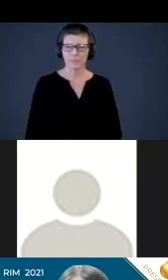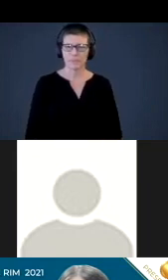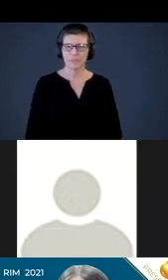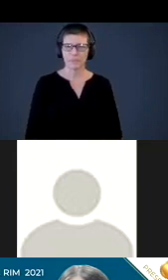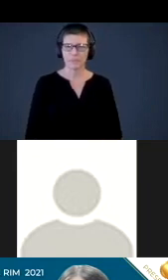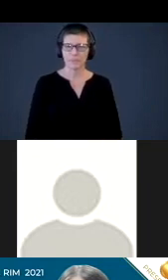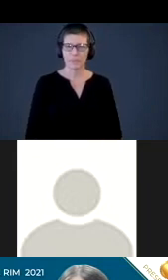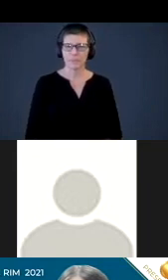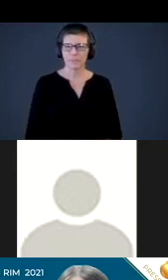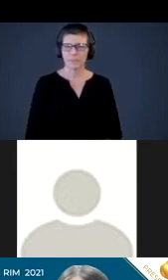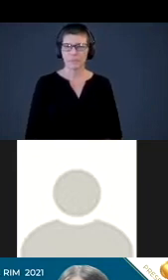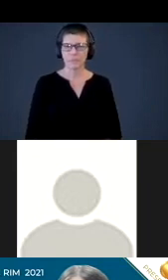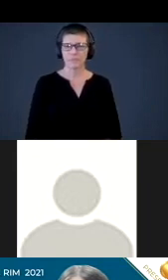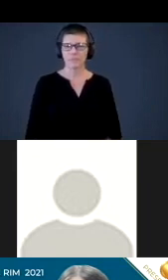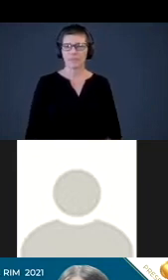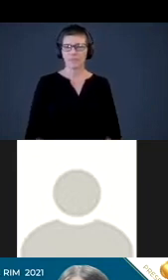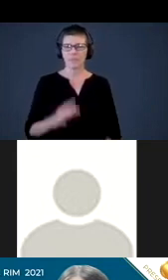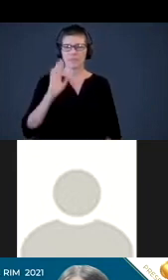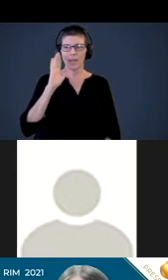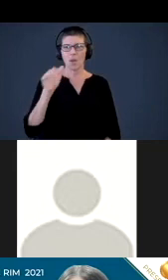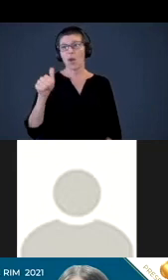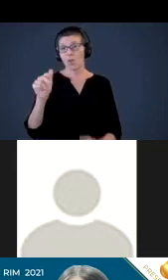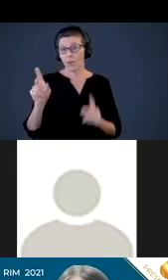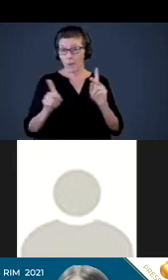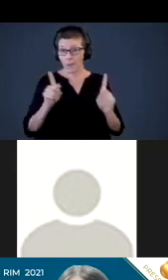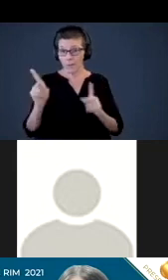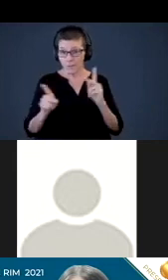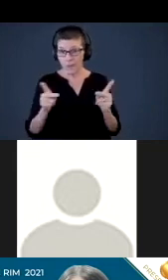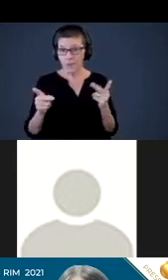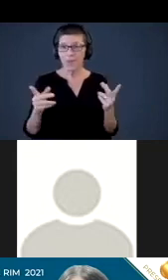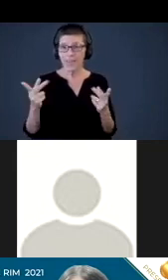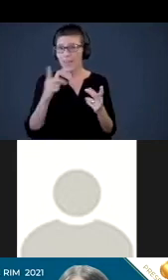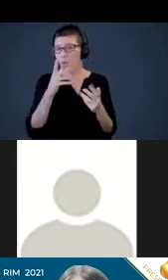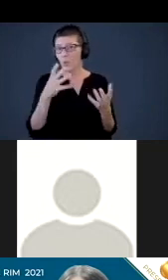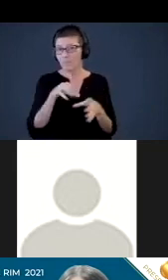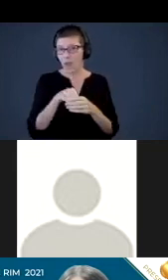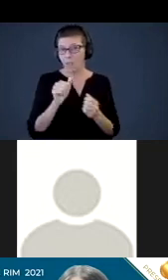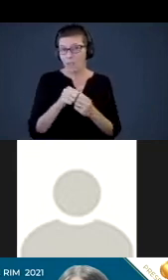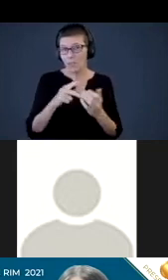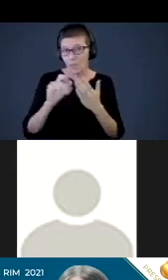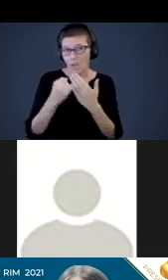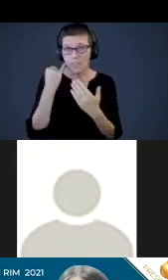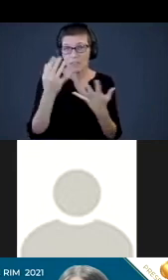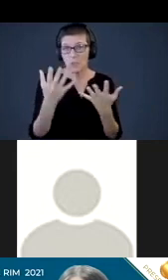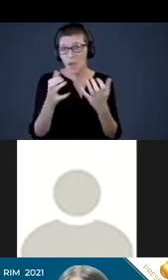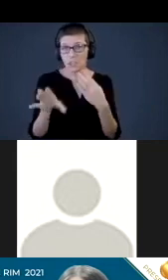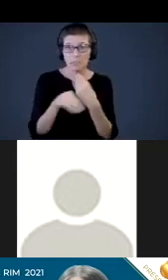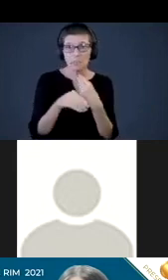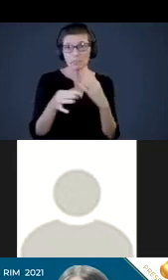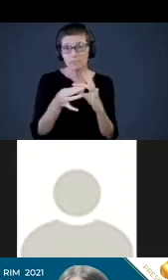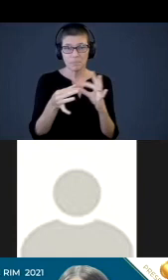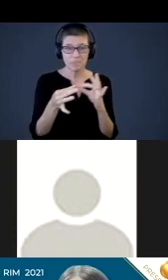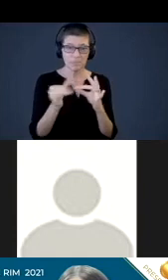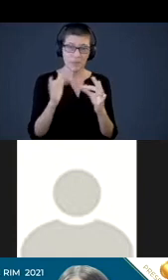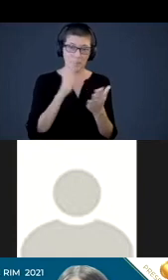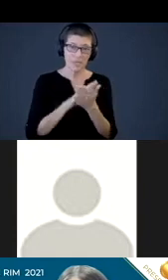And I know that other people are here that are involved in the project if you want to contribute about something that would be nice